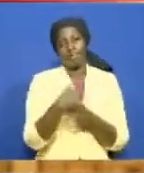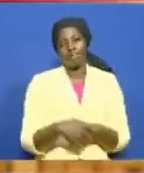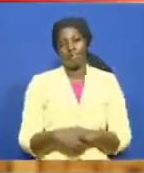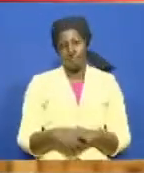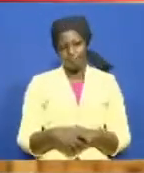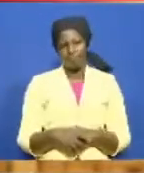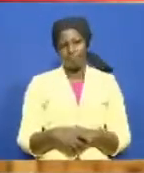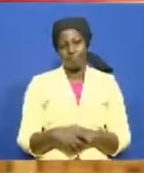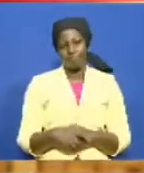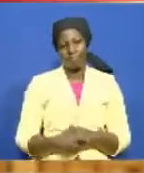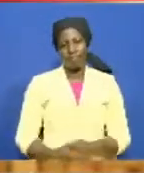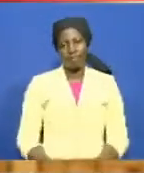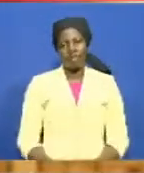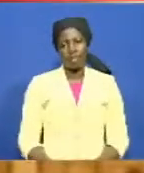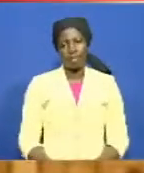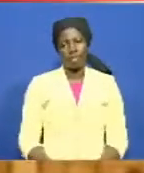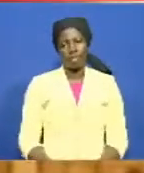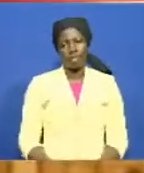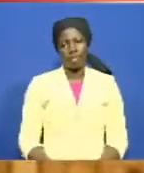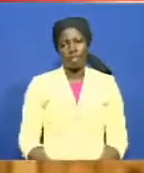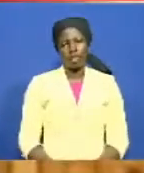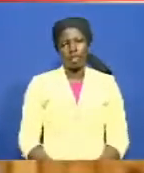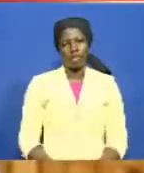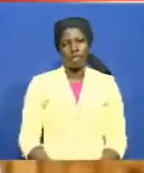For Channel One News, I'm Ben Troy Njue.